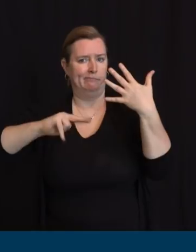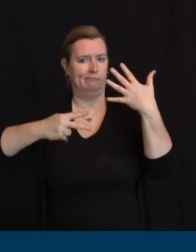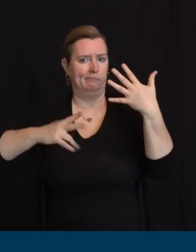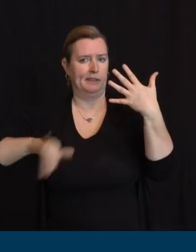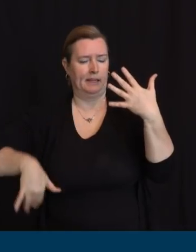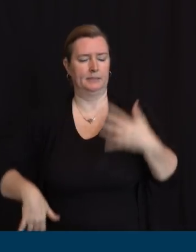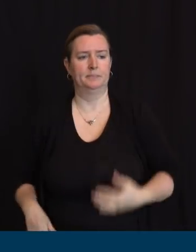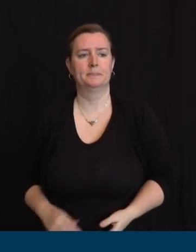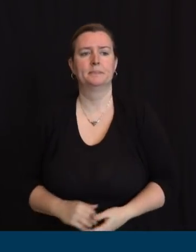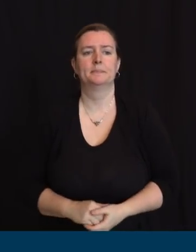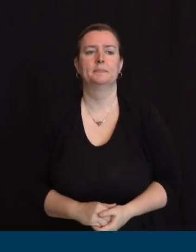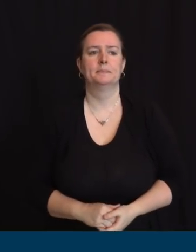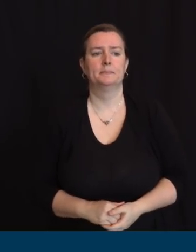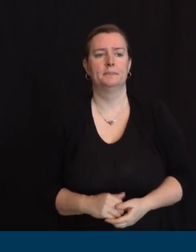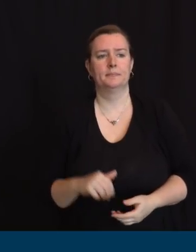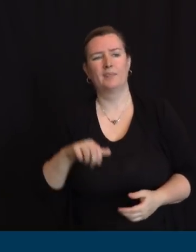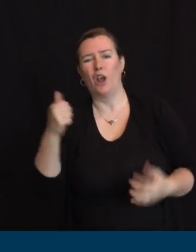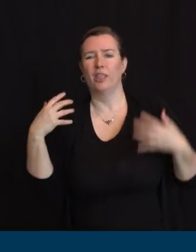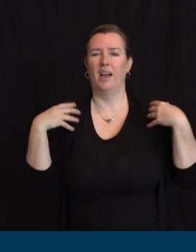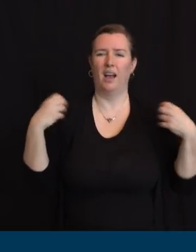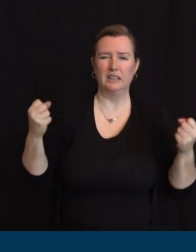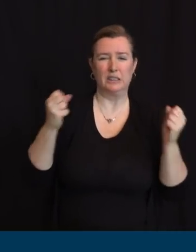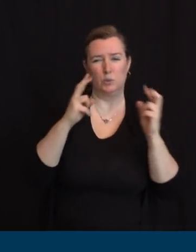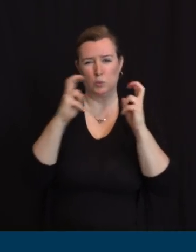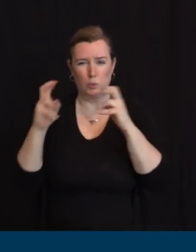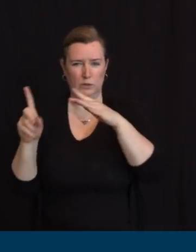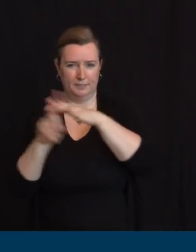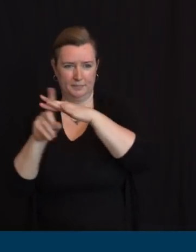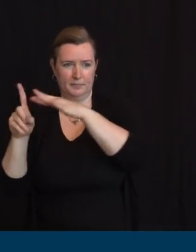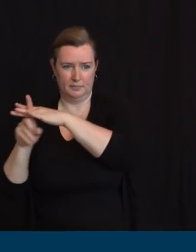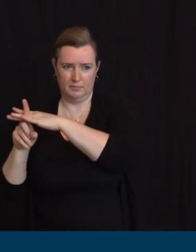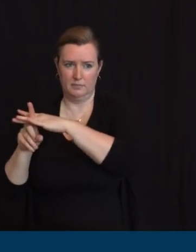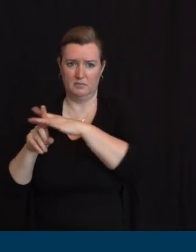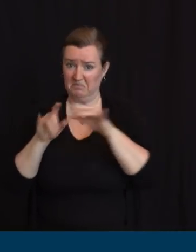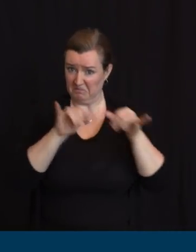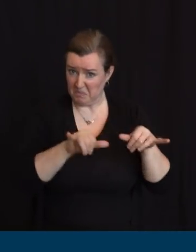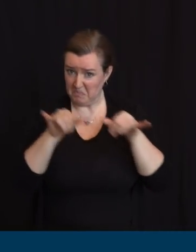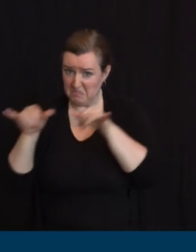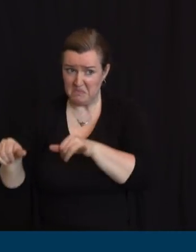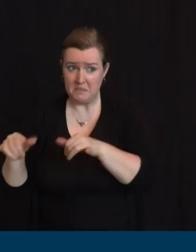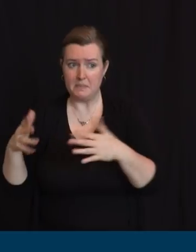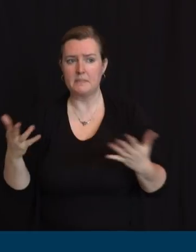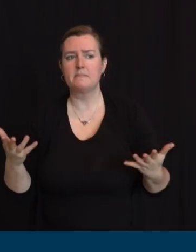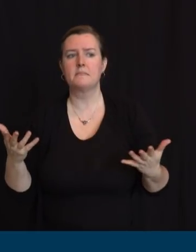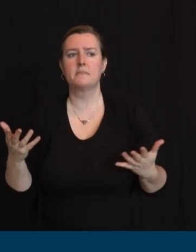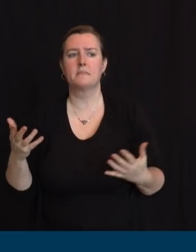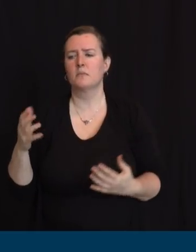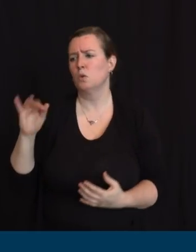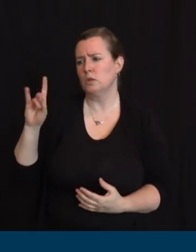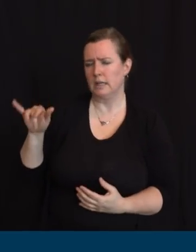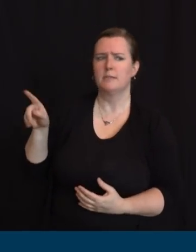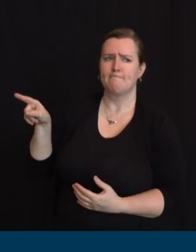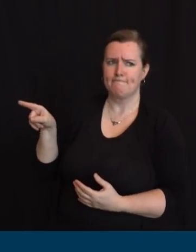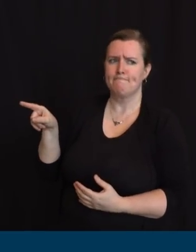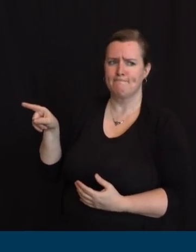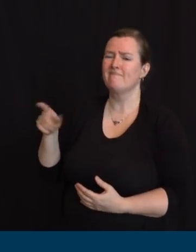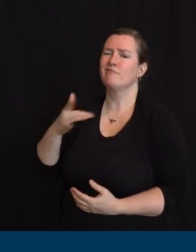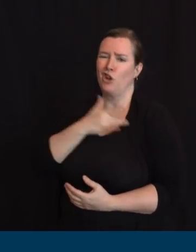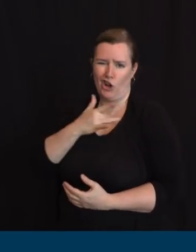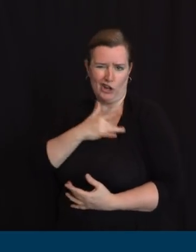of late. The diabetes, I'm sorry, cardiovascular disease went up a few points to 61